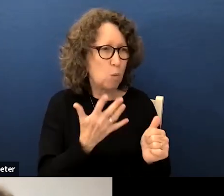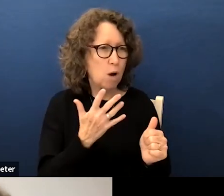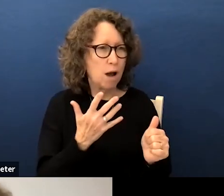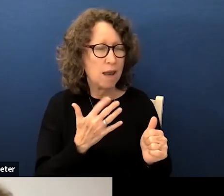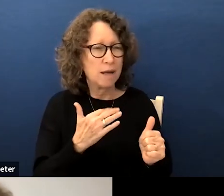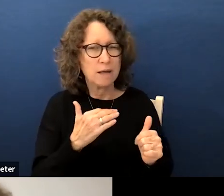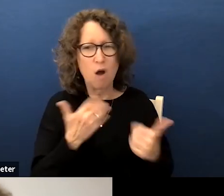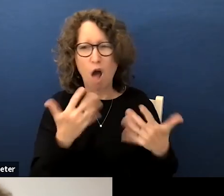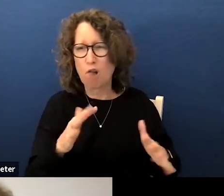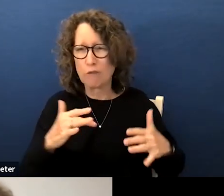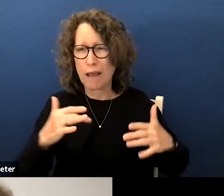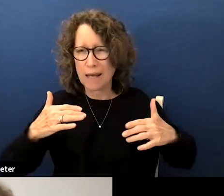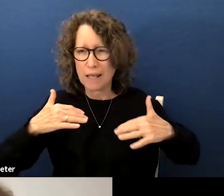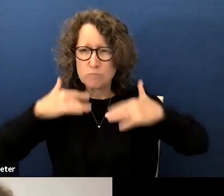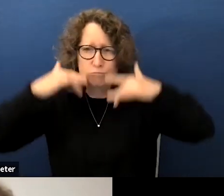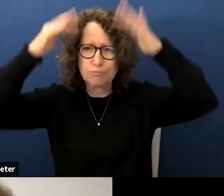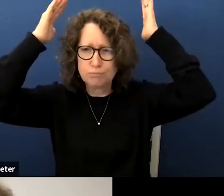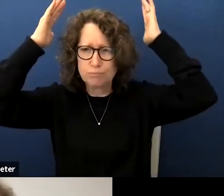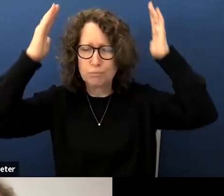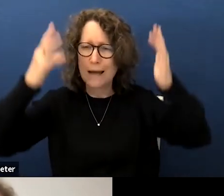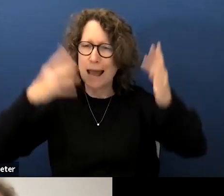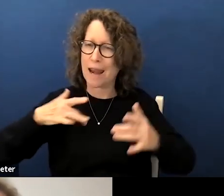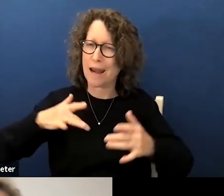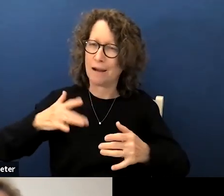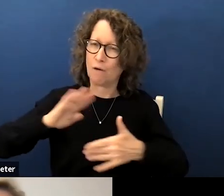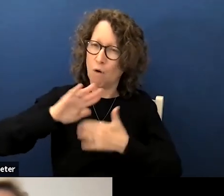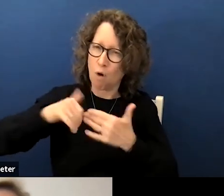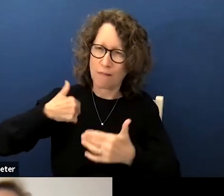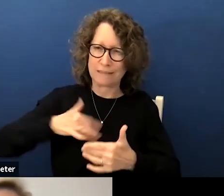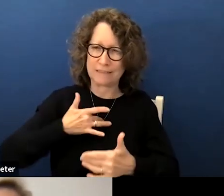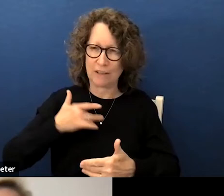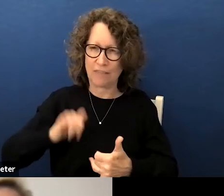are overloaded and the stress that we are all feeling